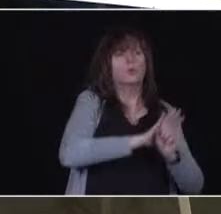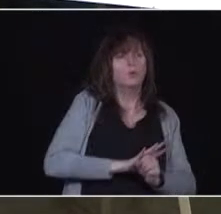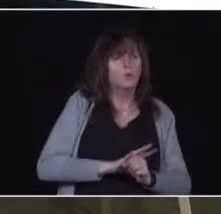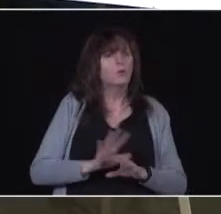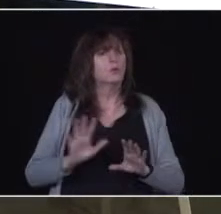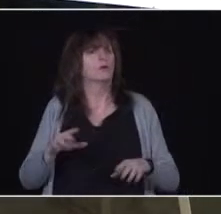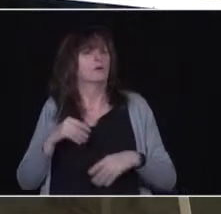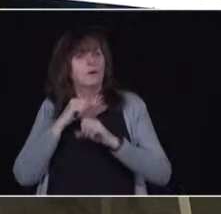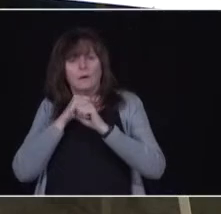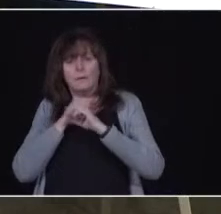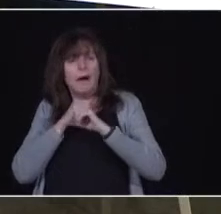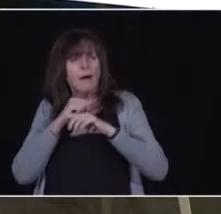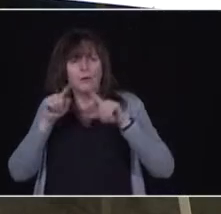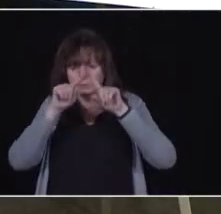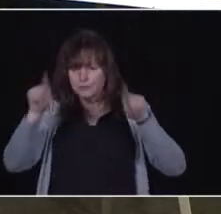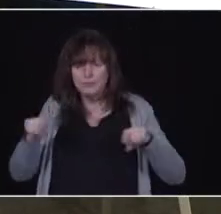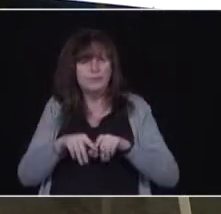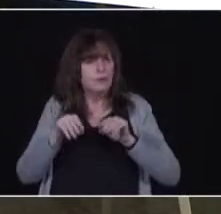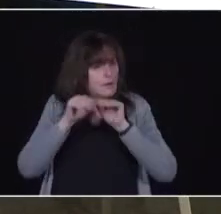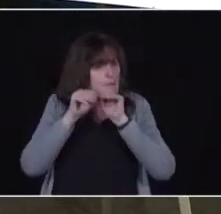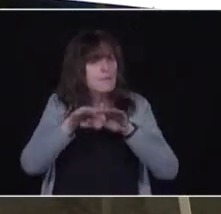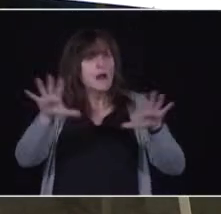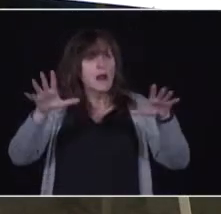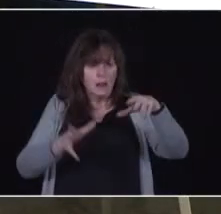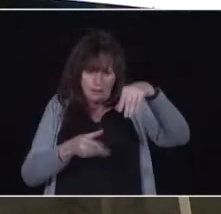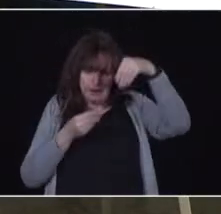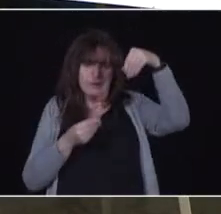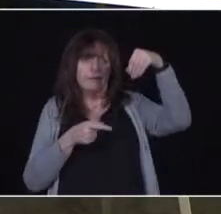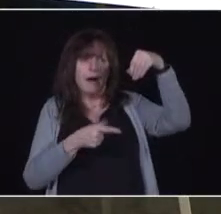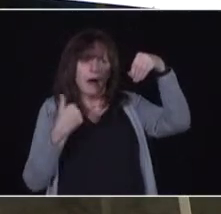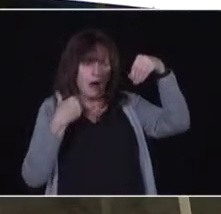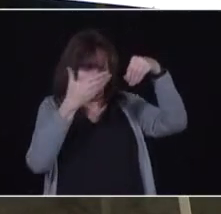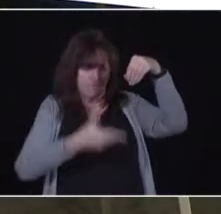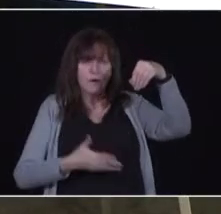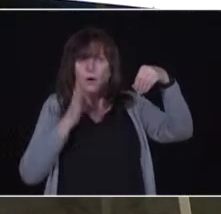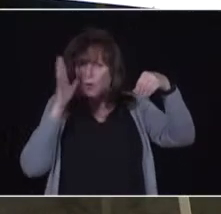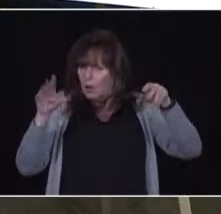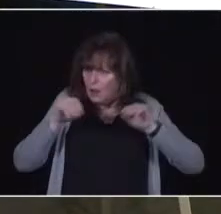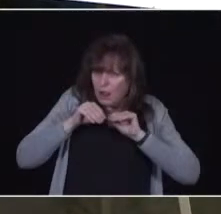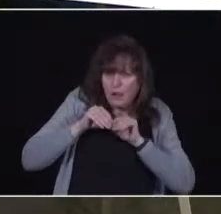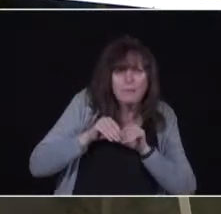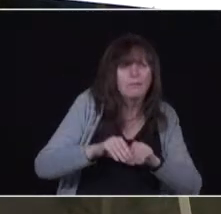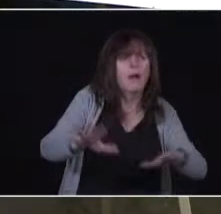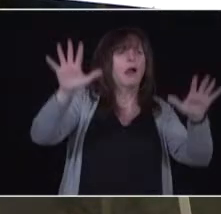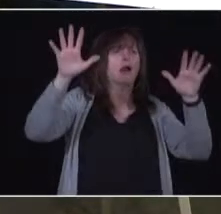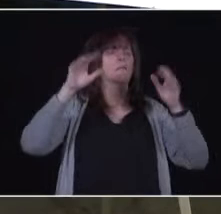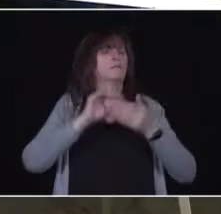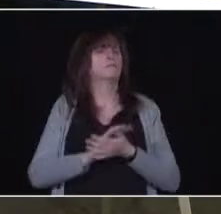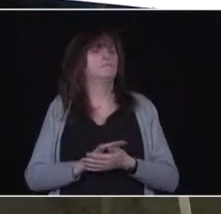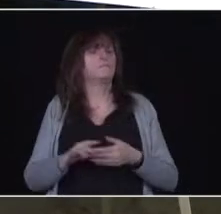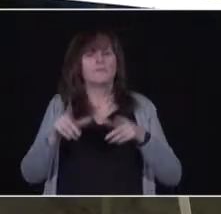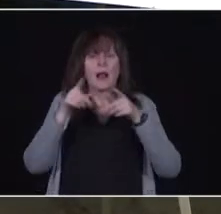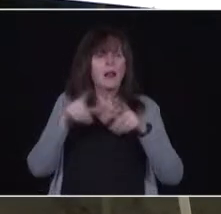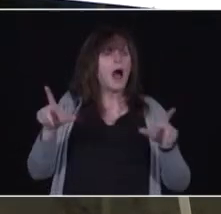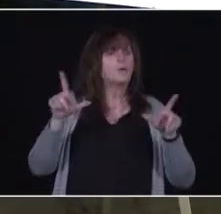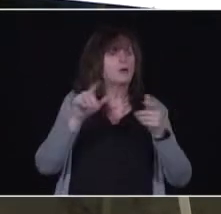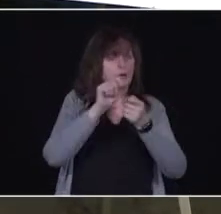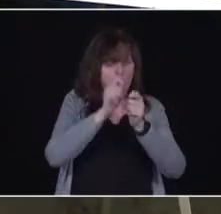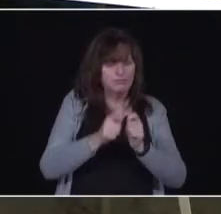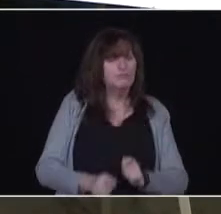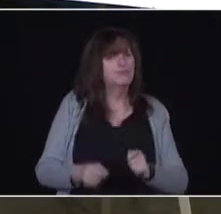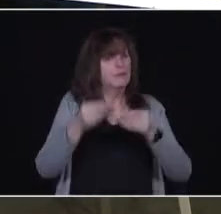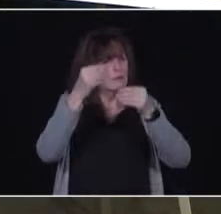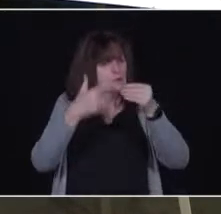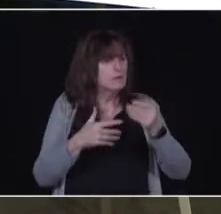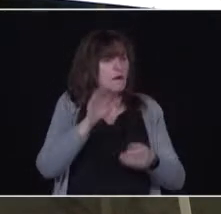support is available medically and for the vaccine itself in many different languages based on those communities, not just French and English.